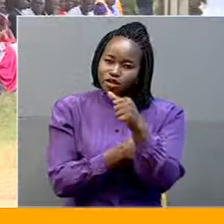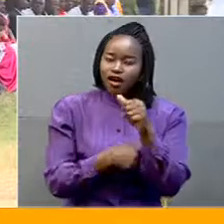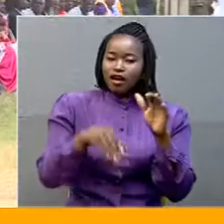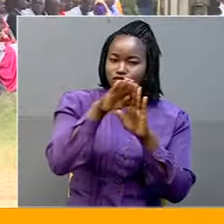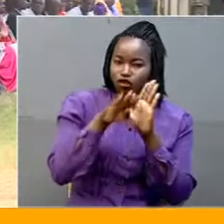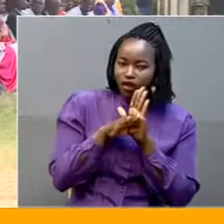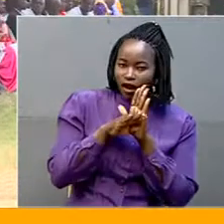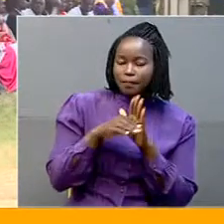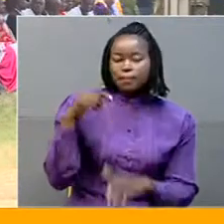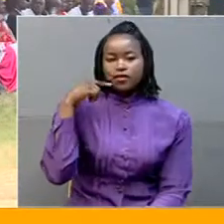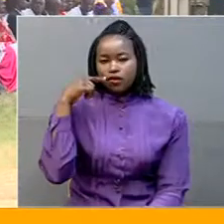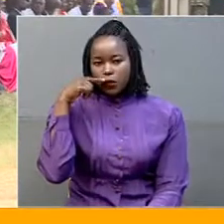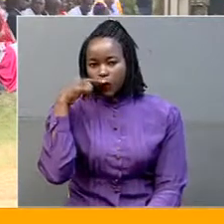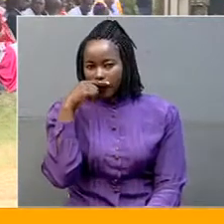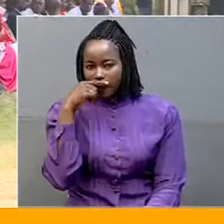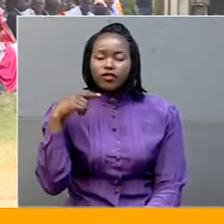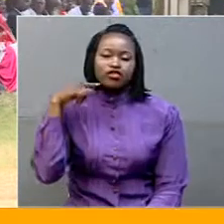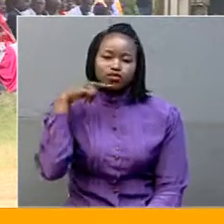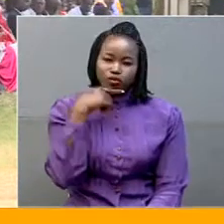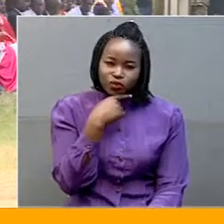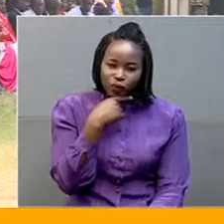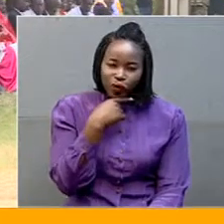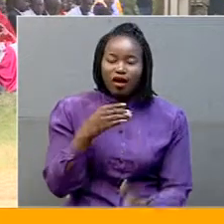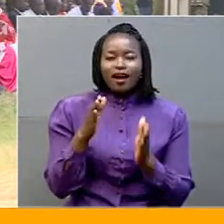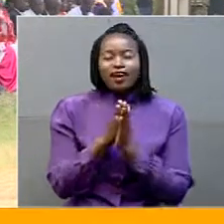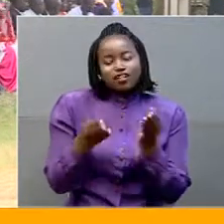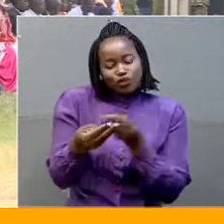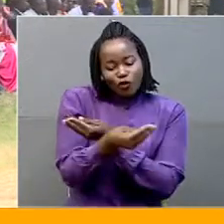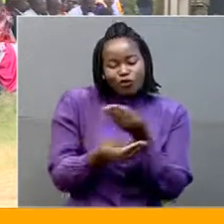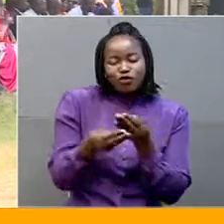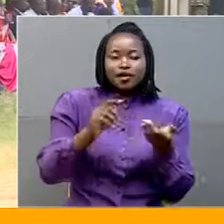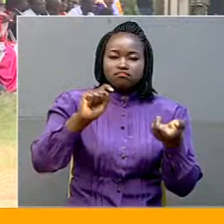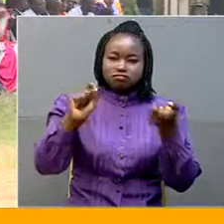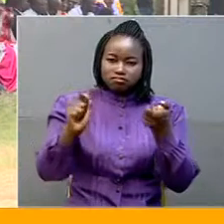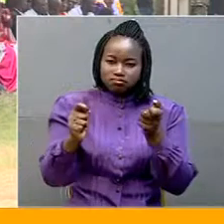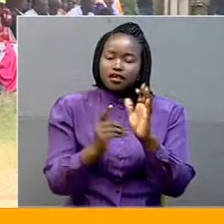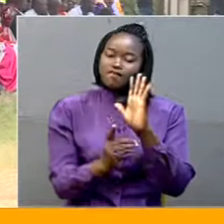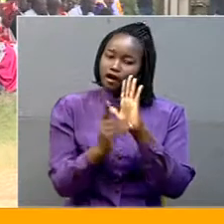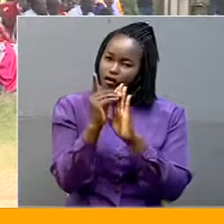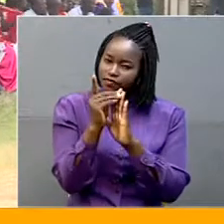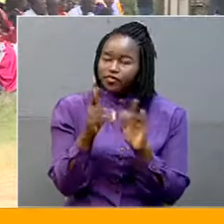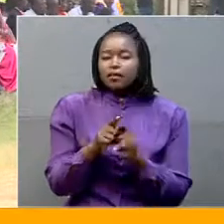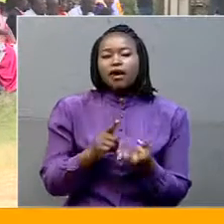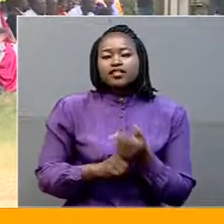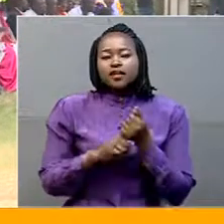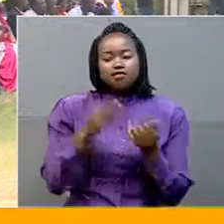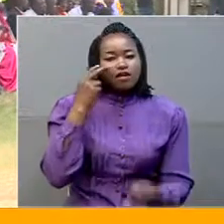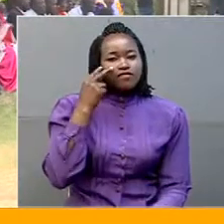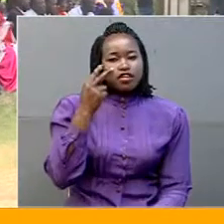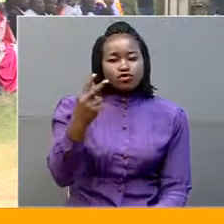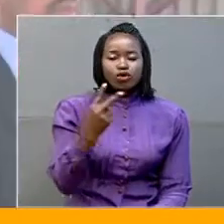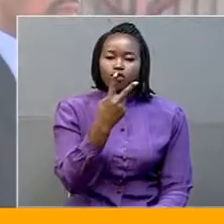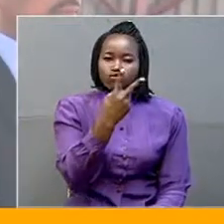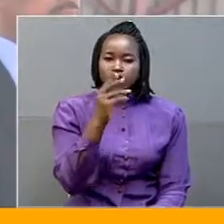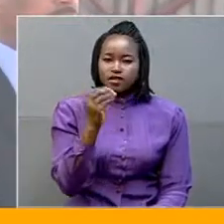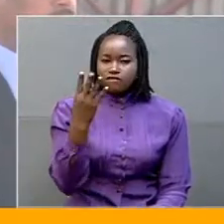social and economic transformation and achieving vision 2040.